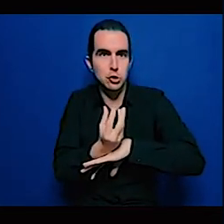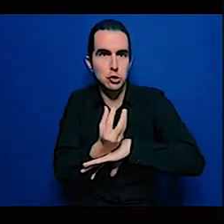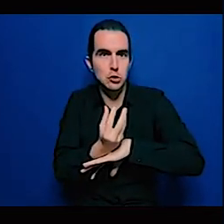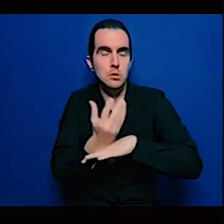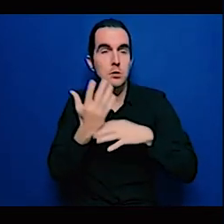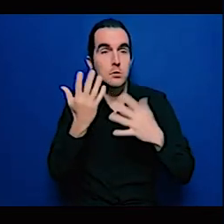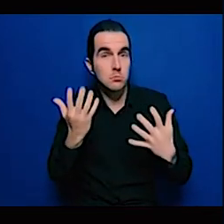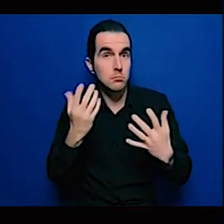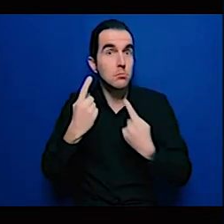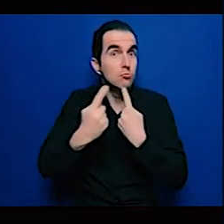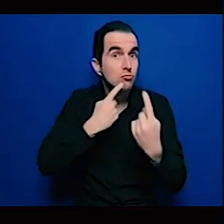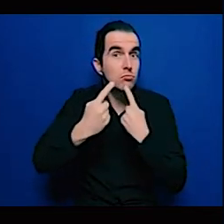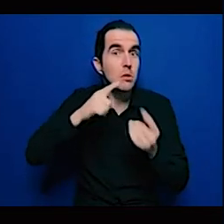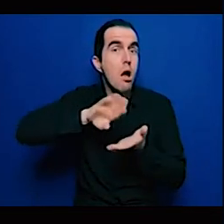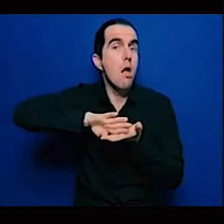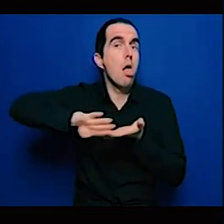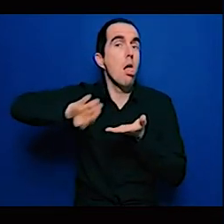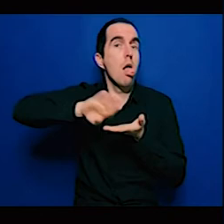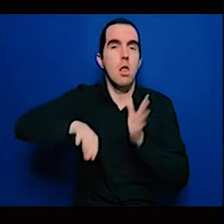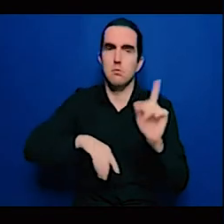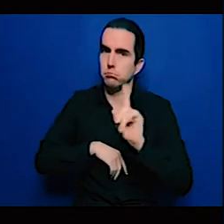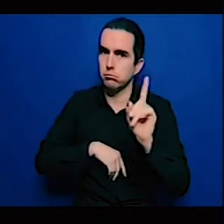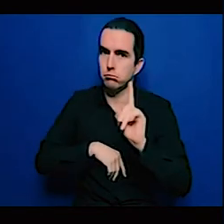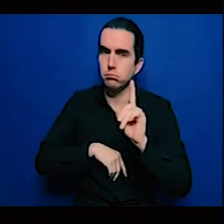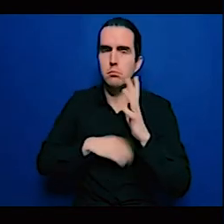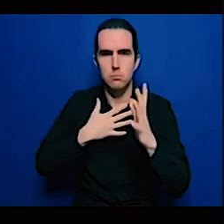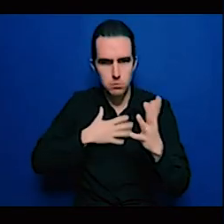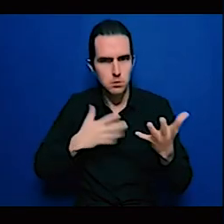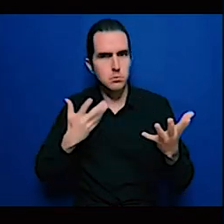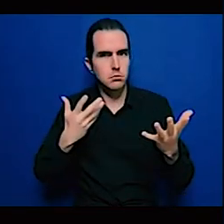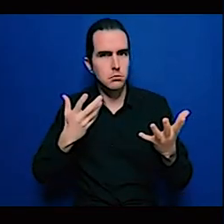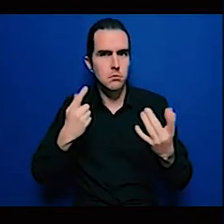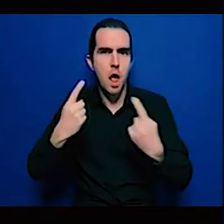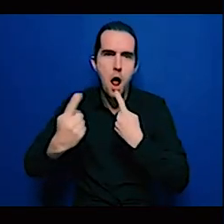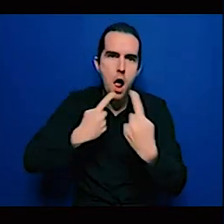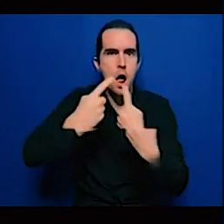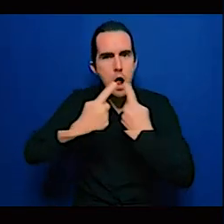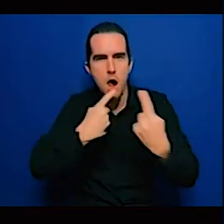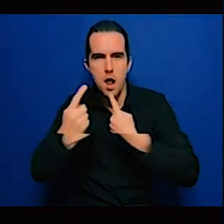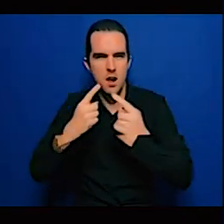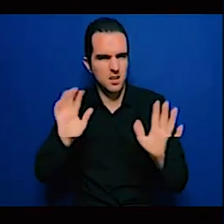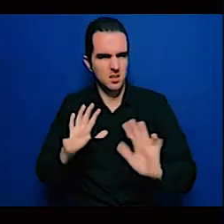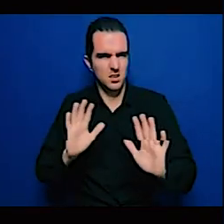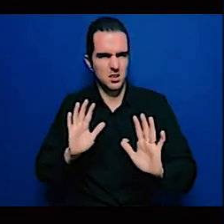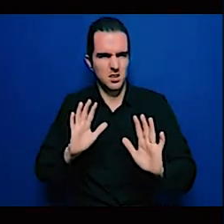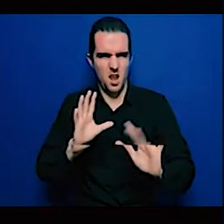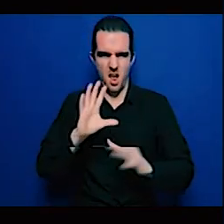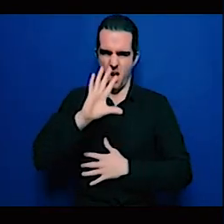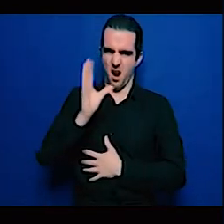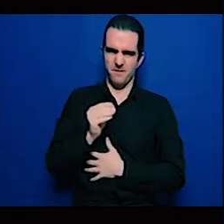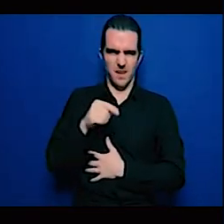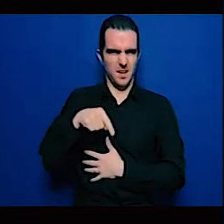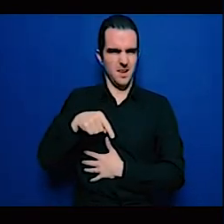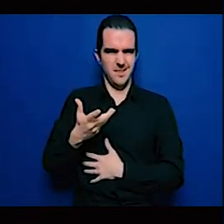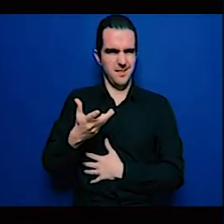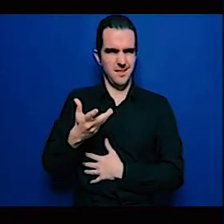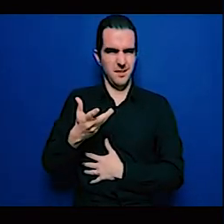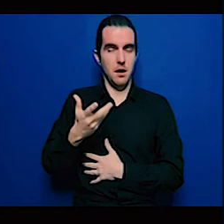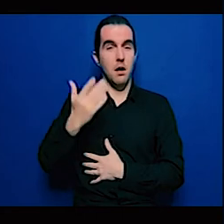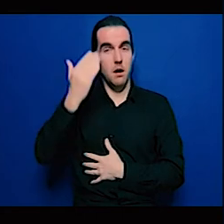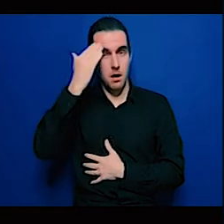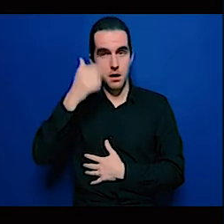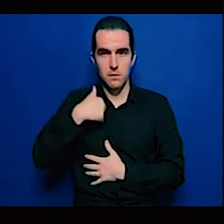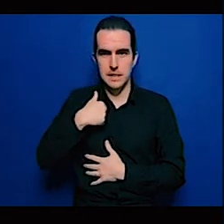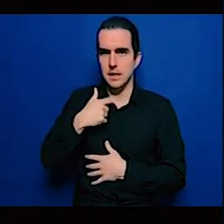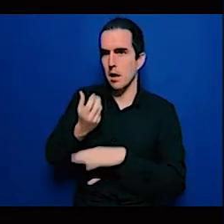produces less emissions than the rest is good for Africa and